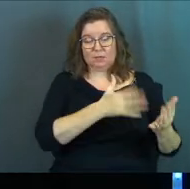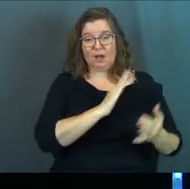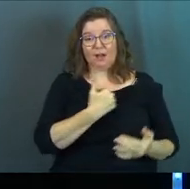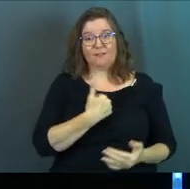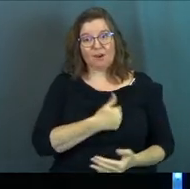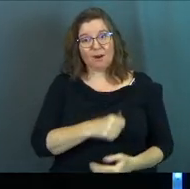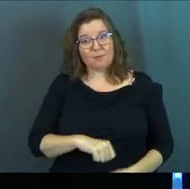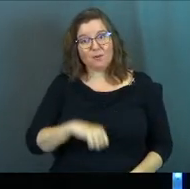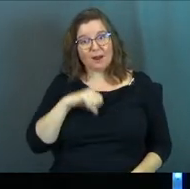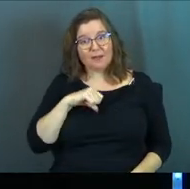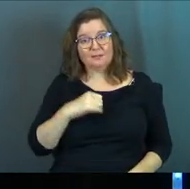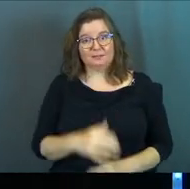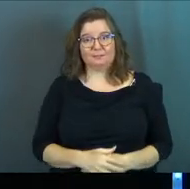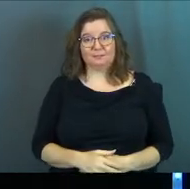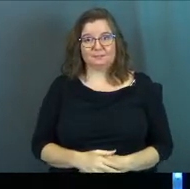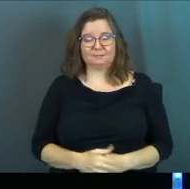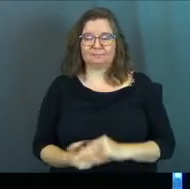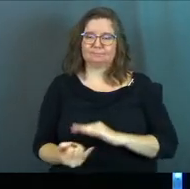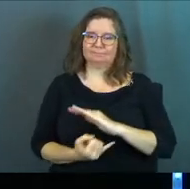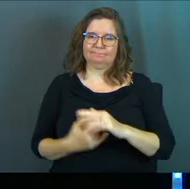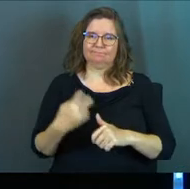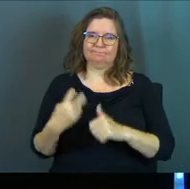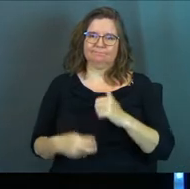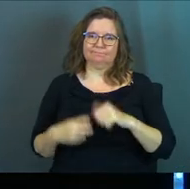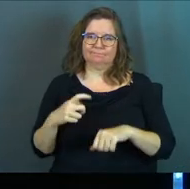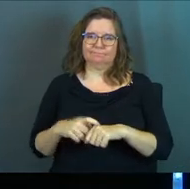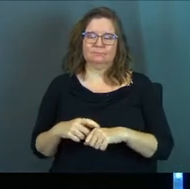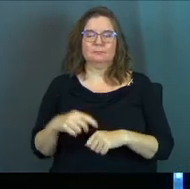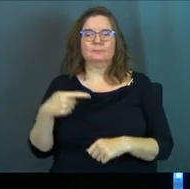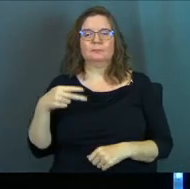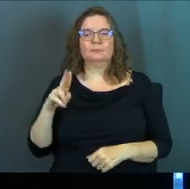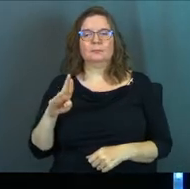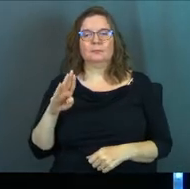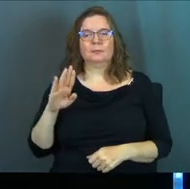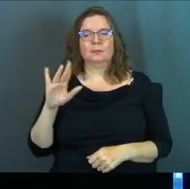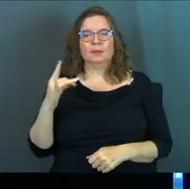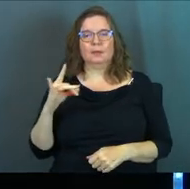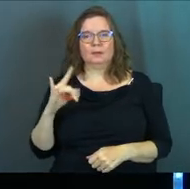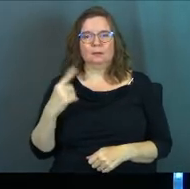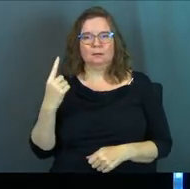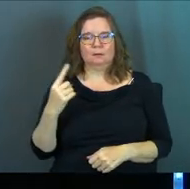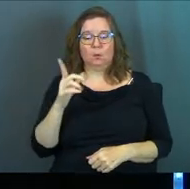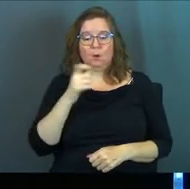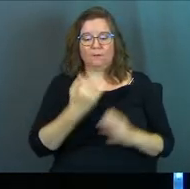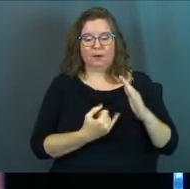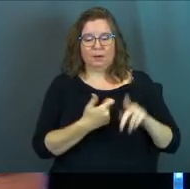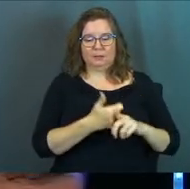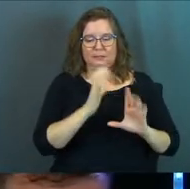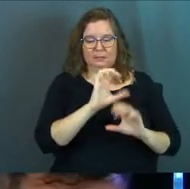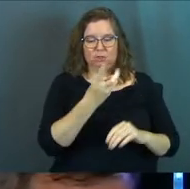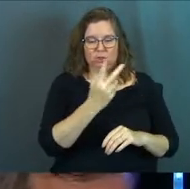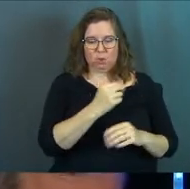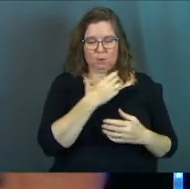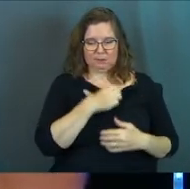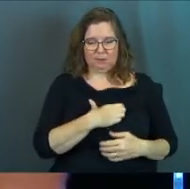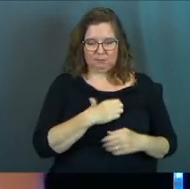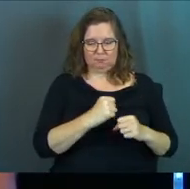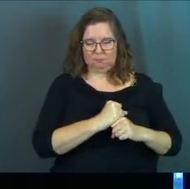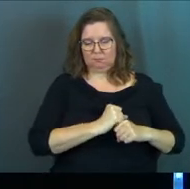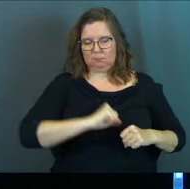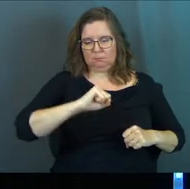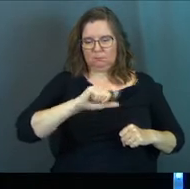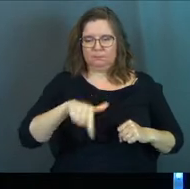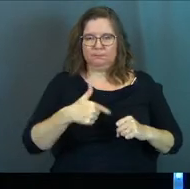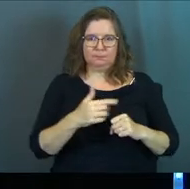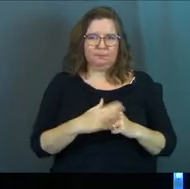Yeah. Isolation in tough times. Proverbs 18.1, whoever isolates himself seeks his own desire. He breaks out against